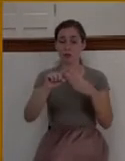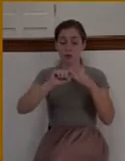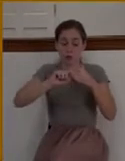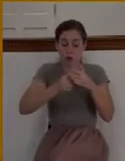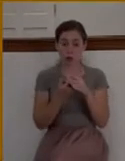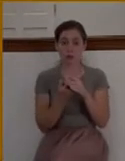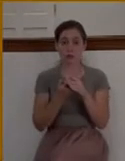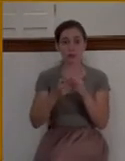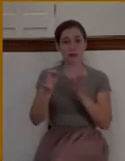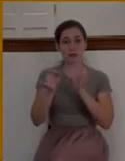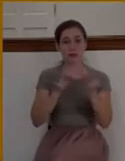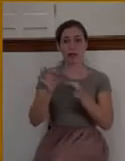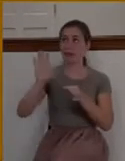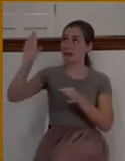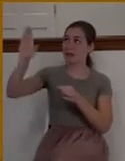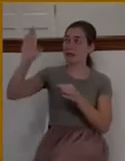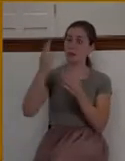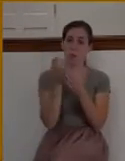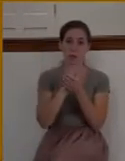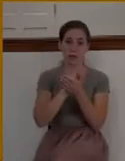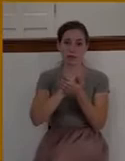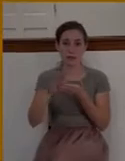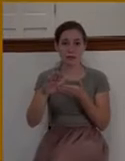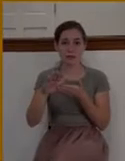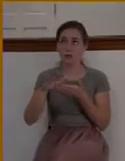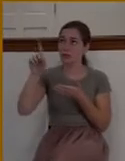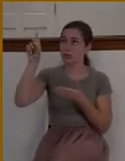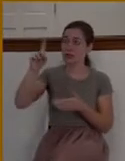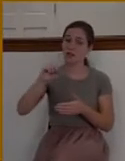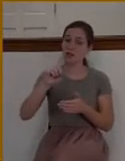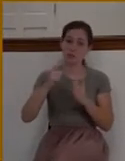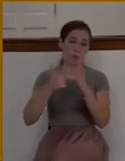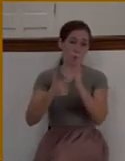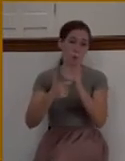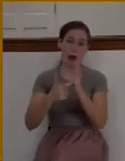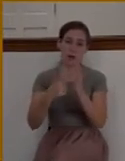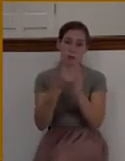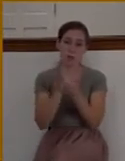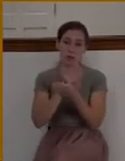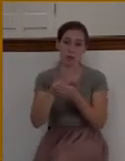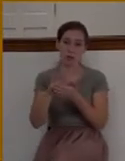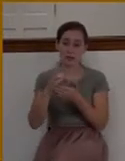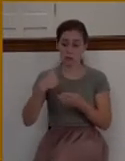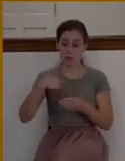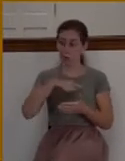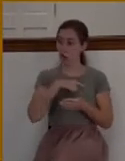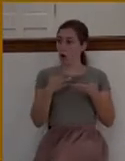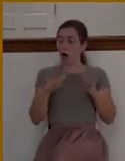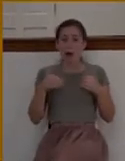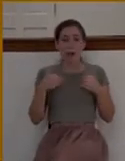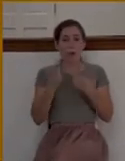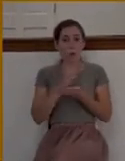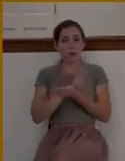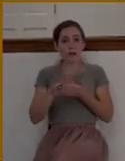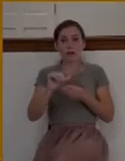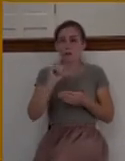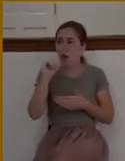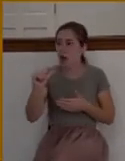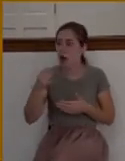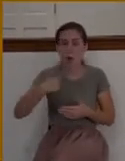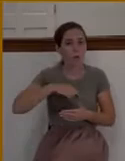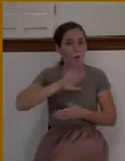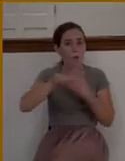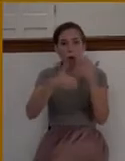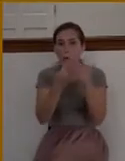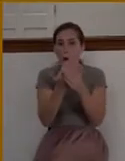God. And he demands holiness. And none of us have it. We've all broken his law. We're all sinners. And until